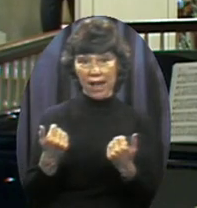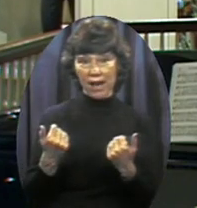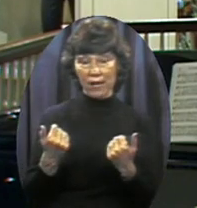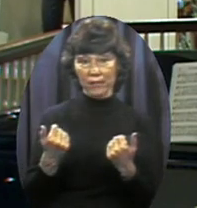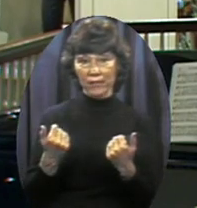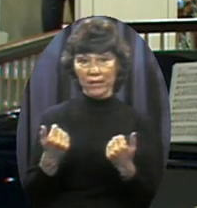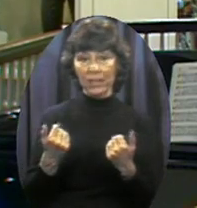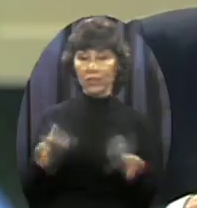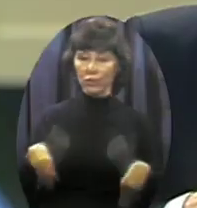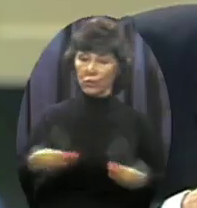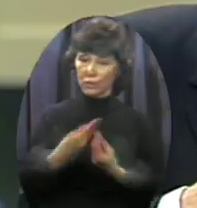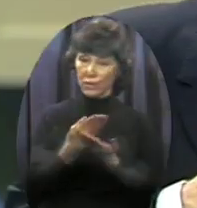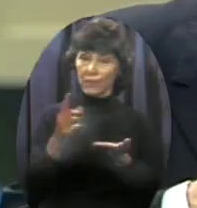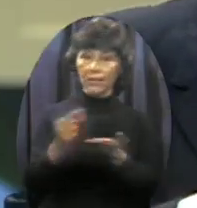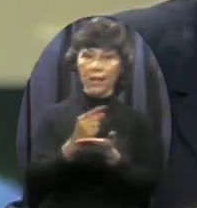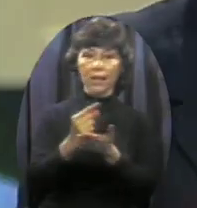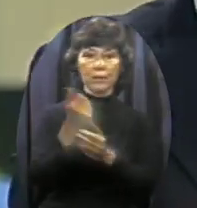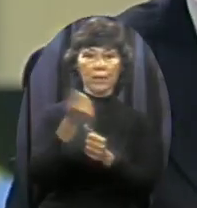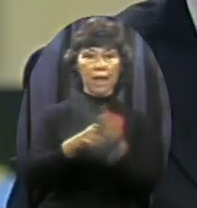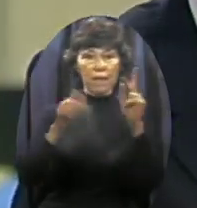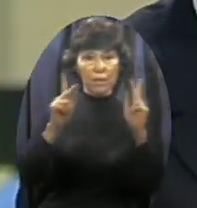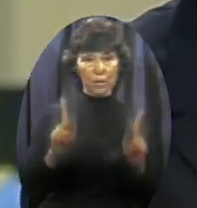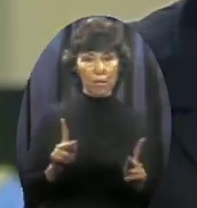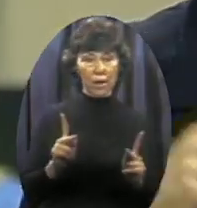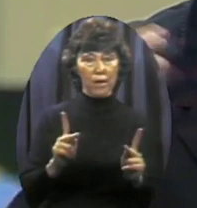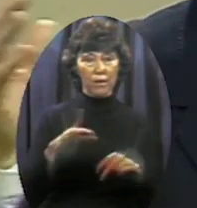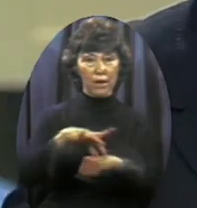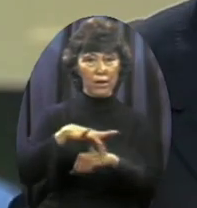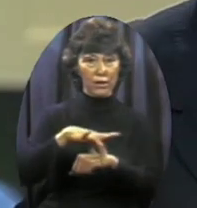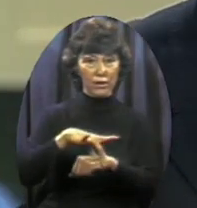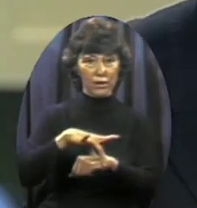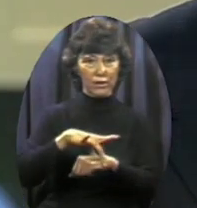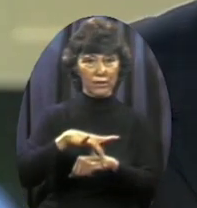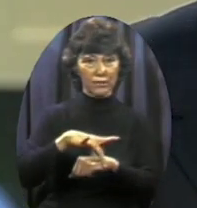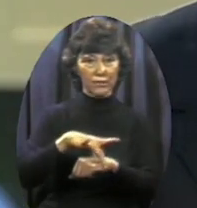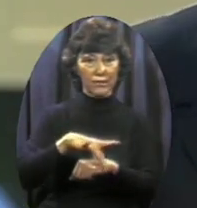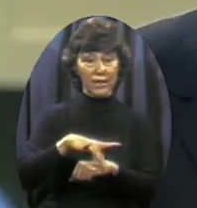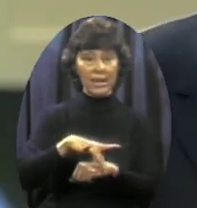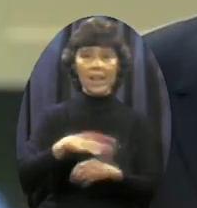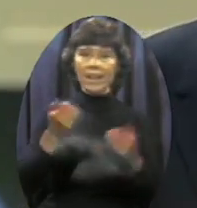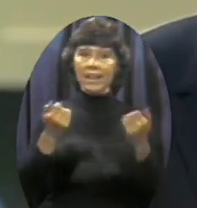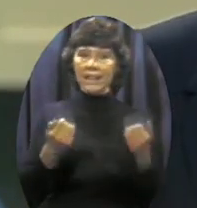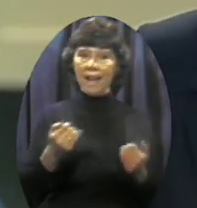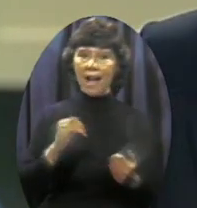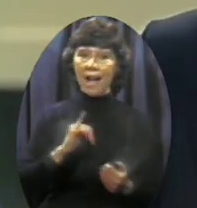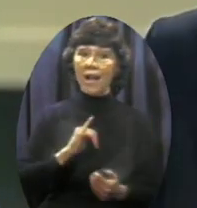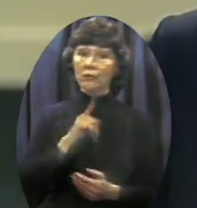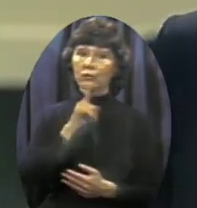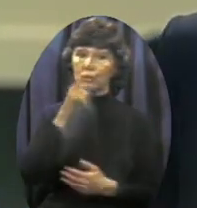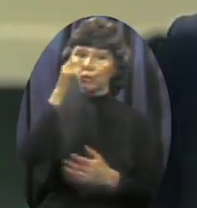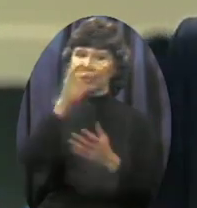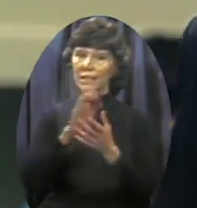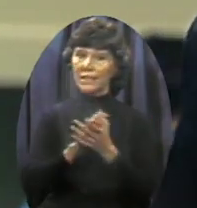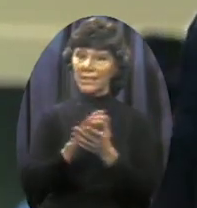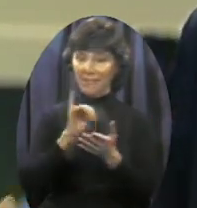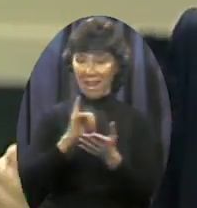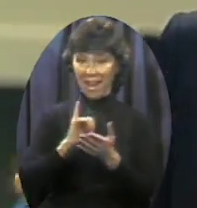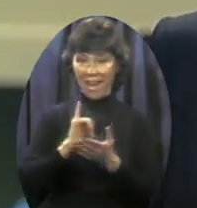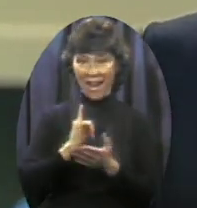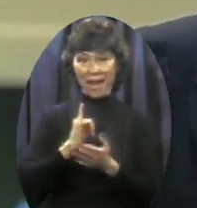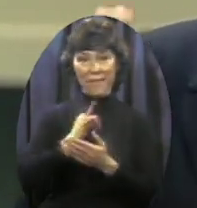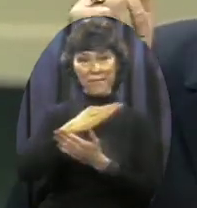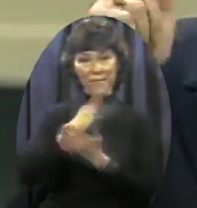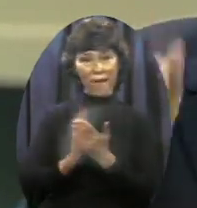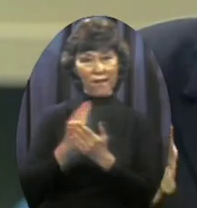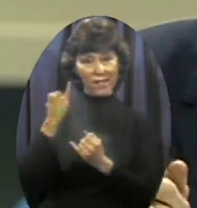from conjecture But I agree with Hal Lindsey I think I'm a part of the last generation I haven't even bought my cemetery plot I'm